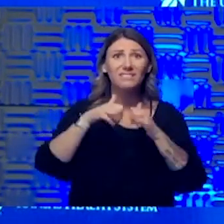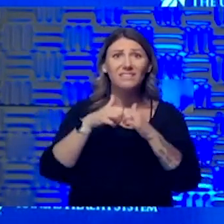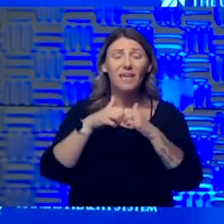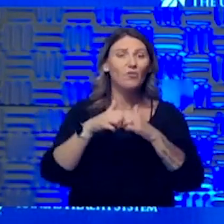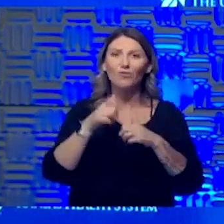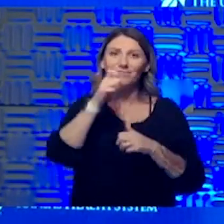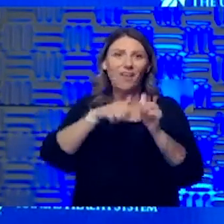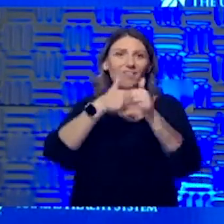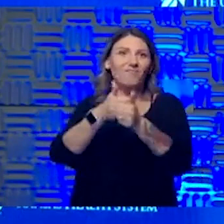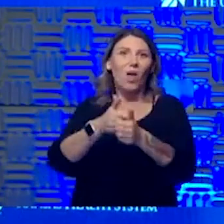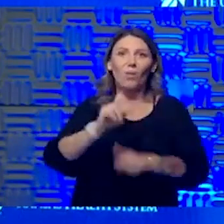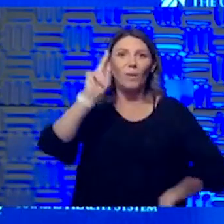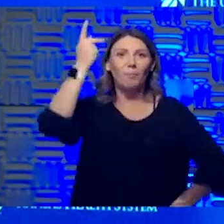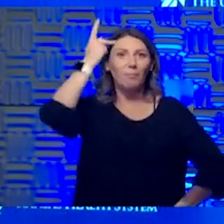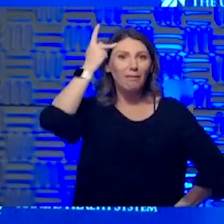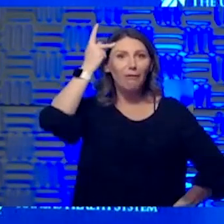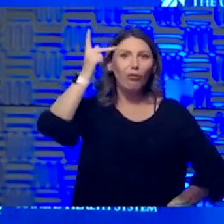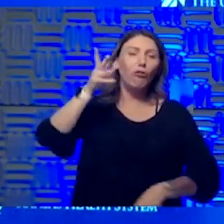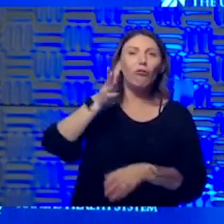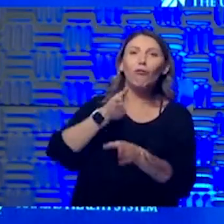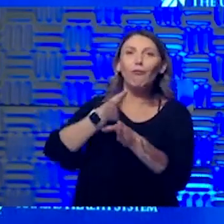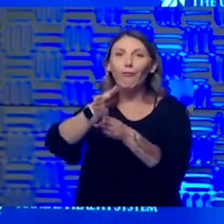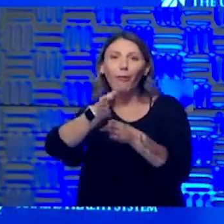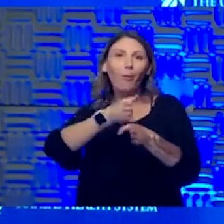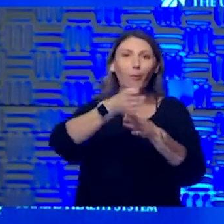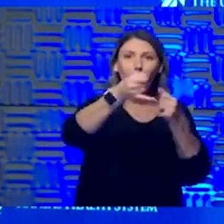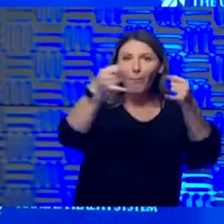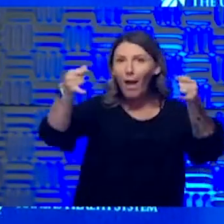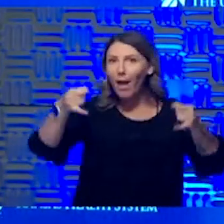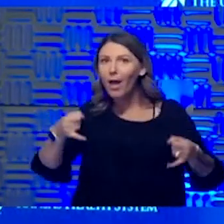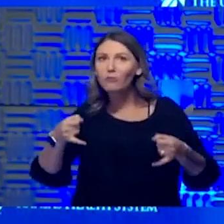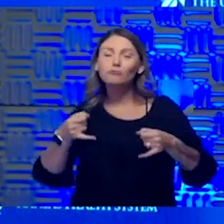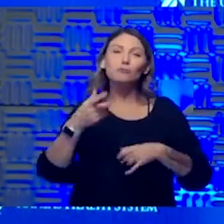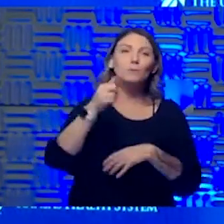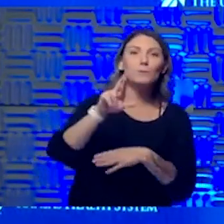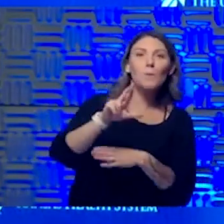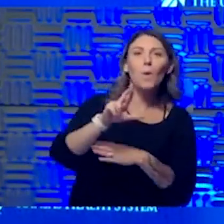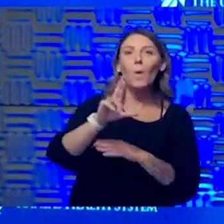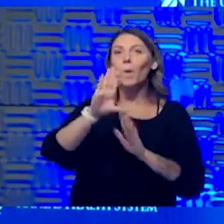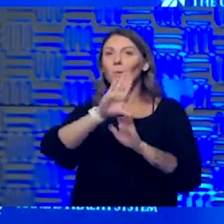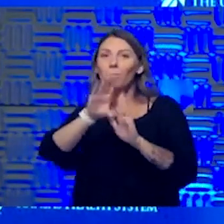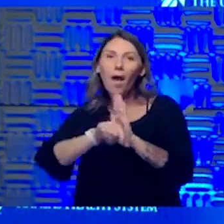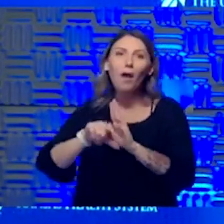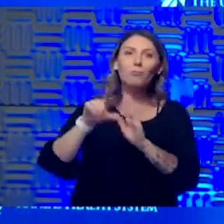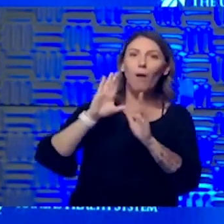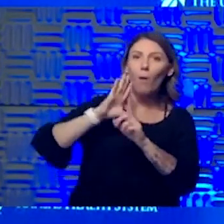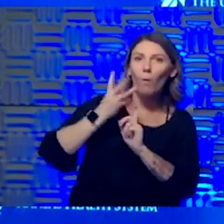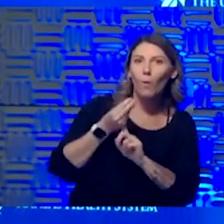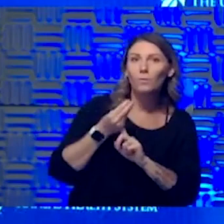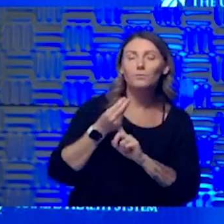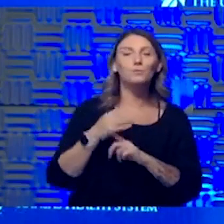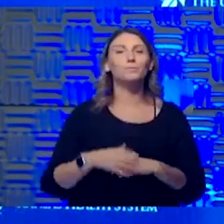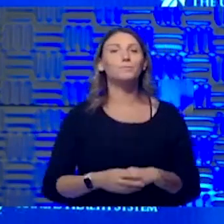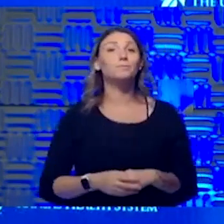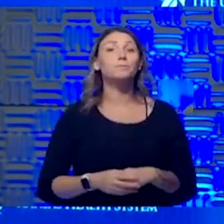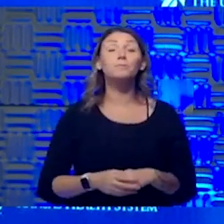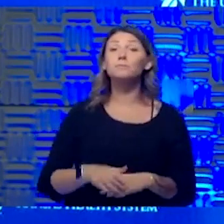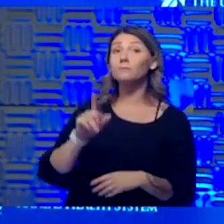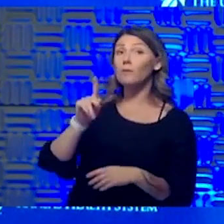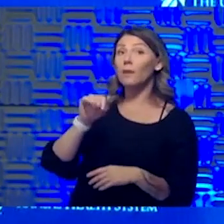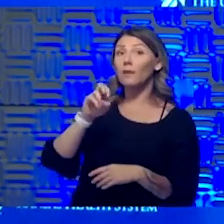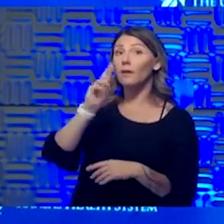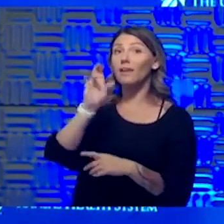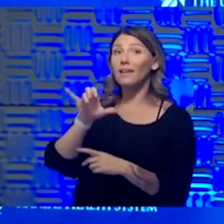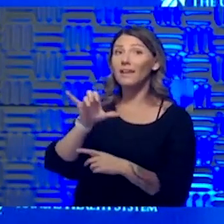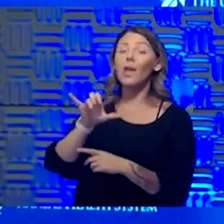political, geographic, racial, ethnic, or, or economic boundaries. So I understand there's another question. Uh, Casey, you are is